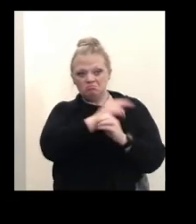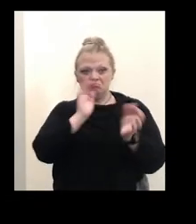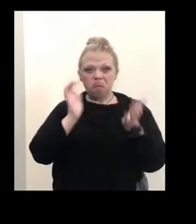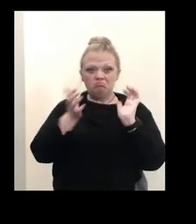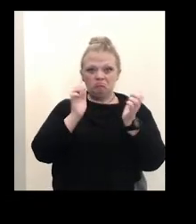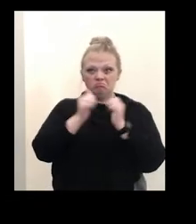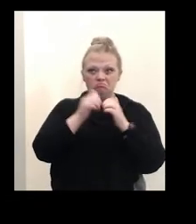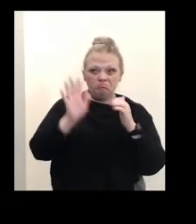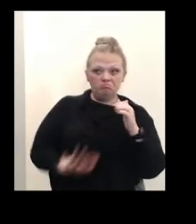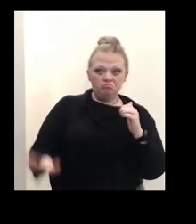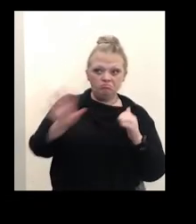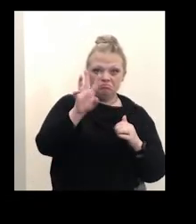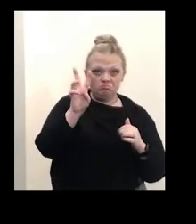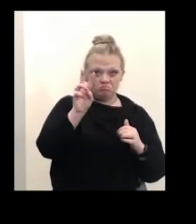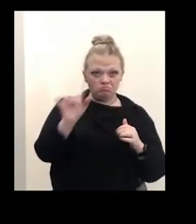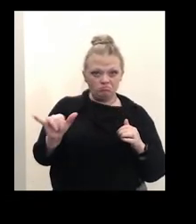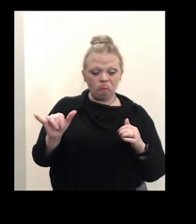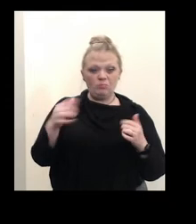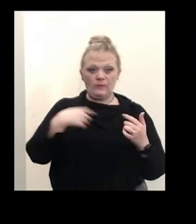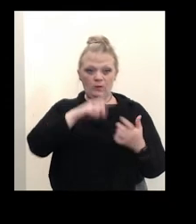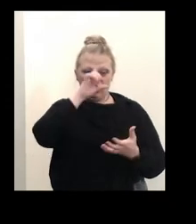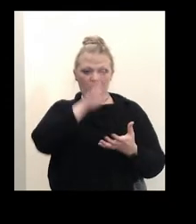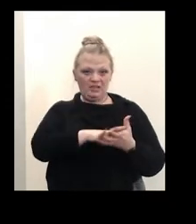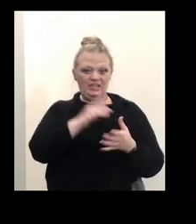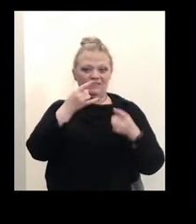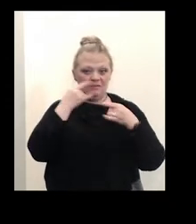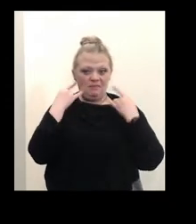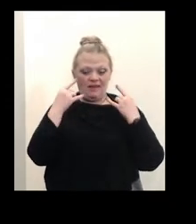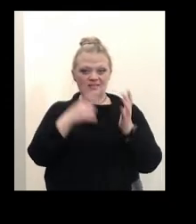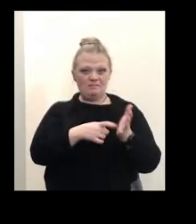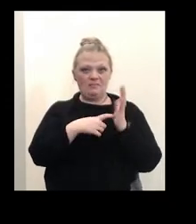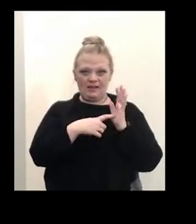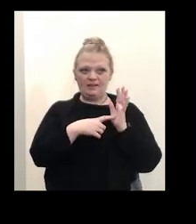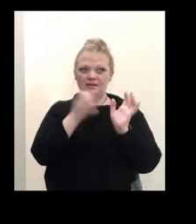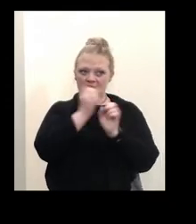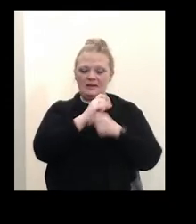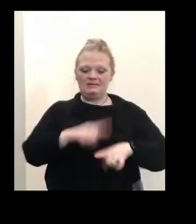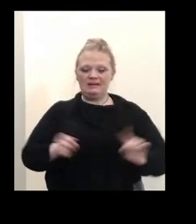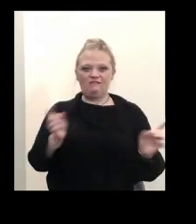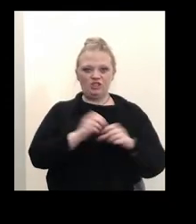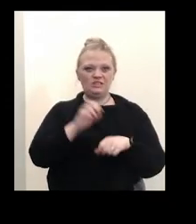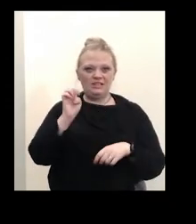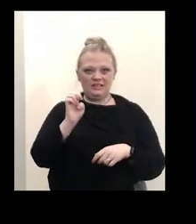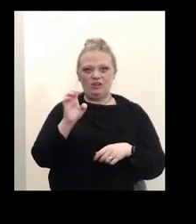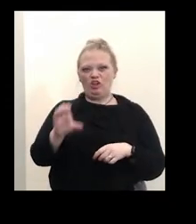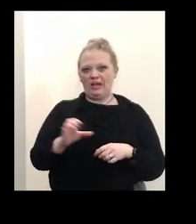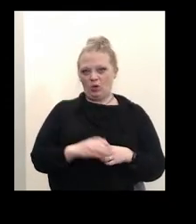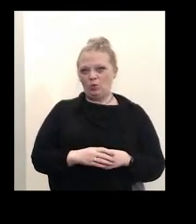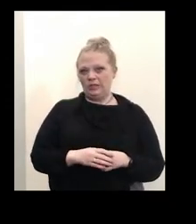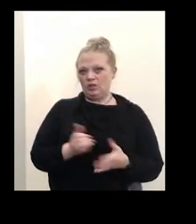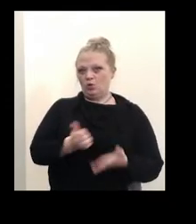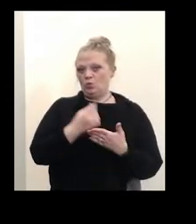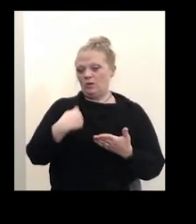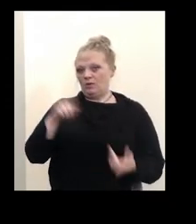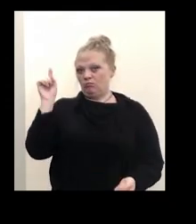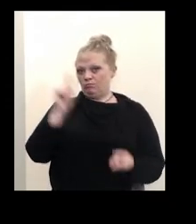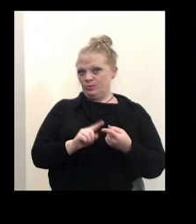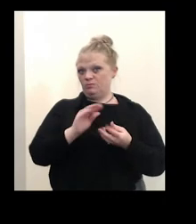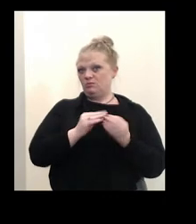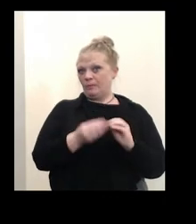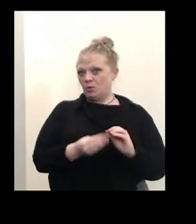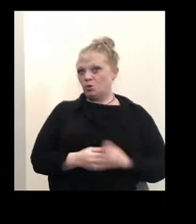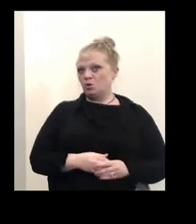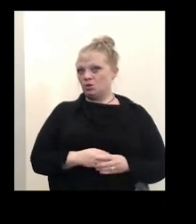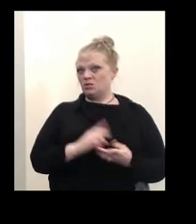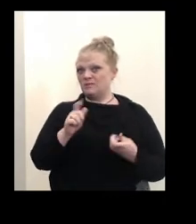rest of Western New York. We believe the mask mandate made a difference in Erie County to help us reduce our numbers, especially as